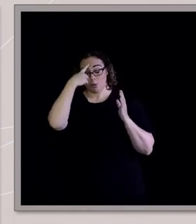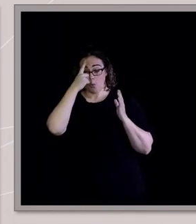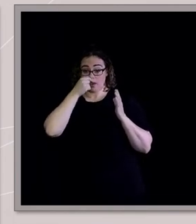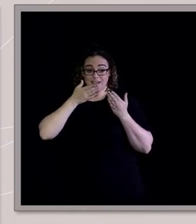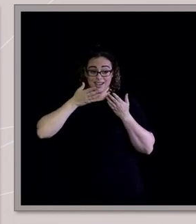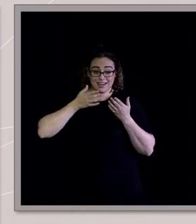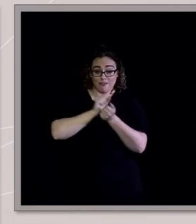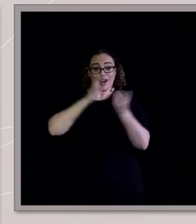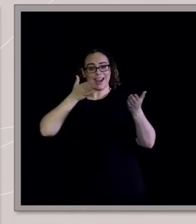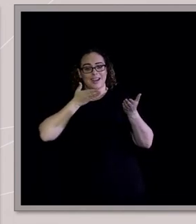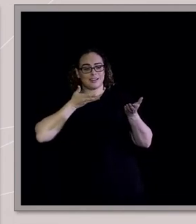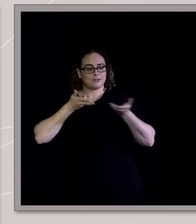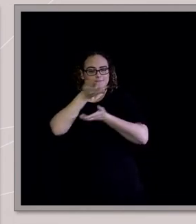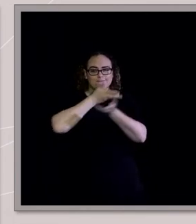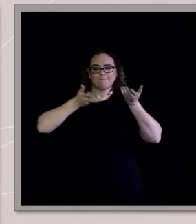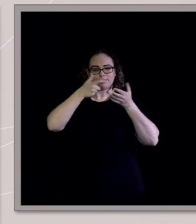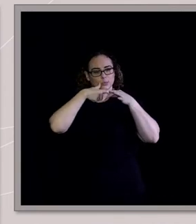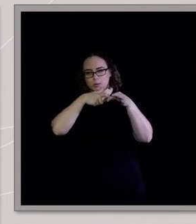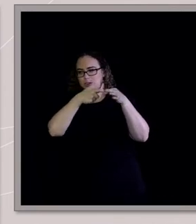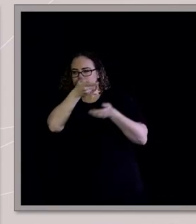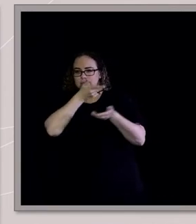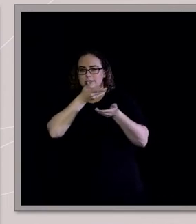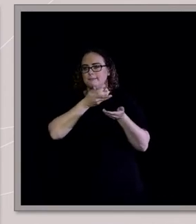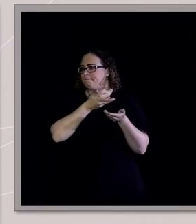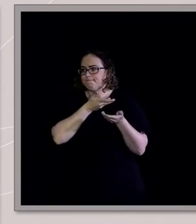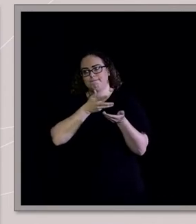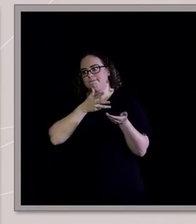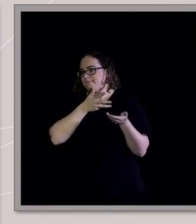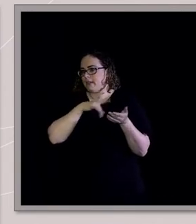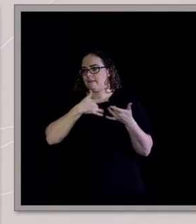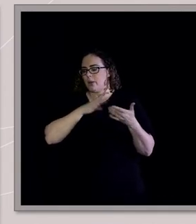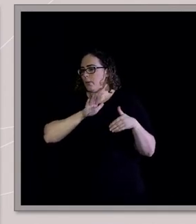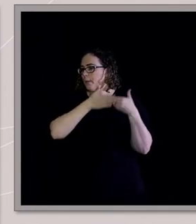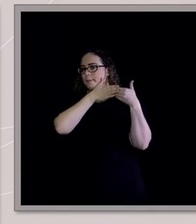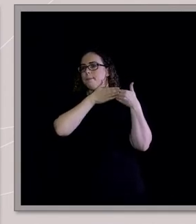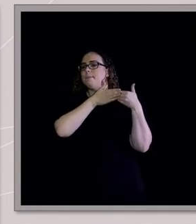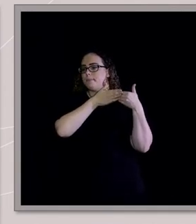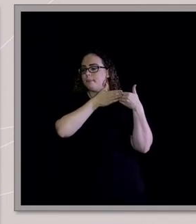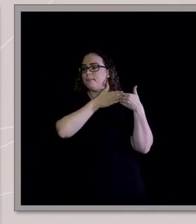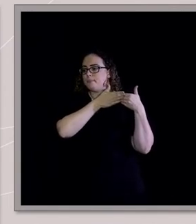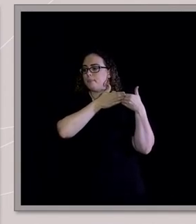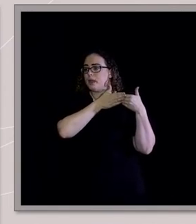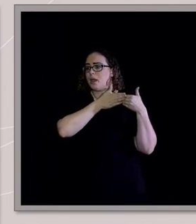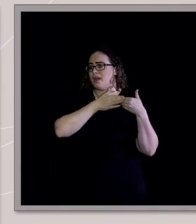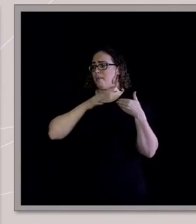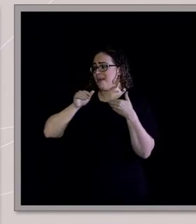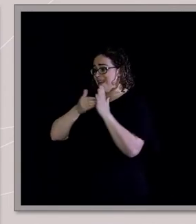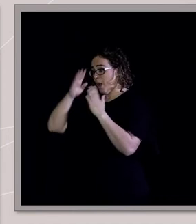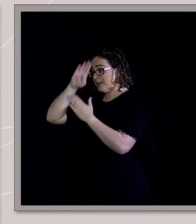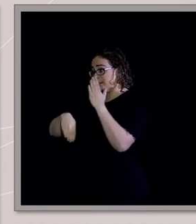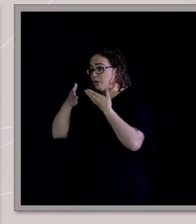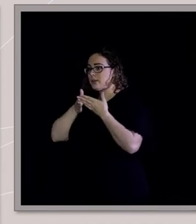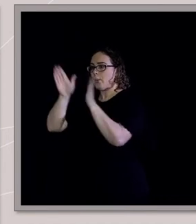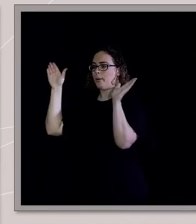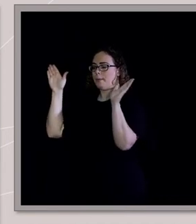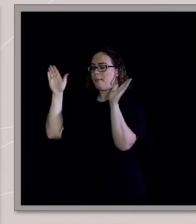it. But as soon as you do, and you open up to that truth, you can be connected again. And like, that's the amazing power